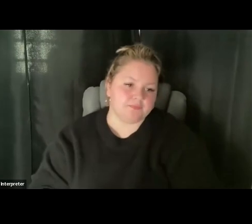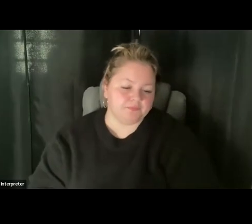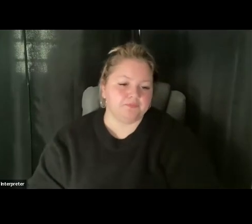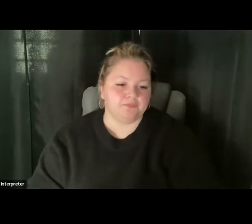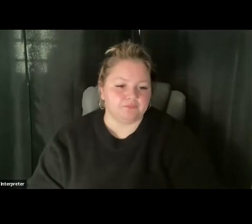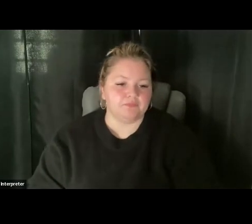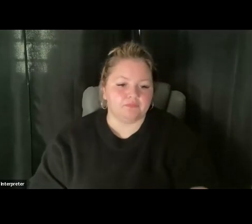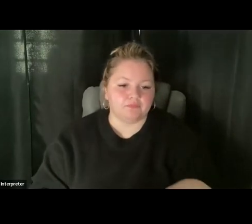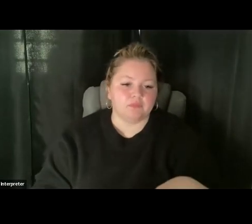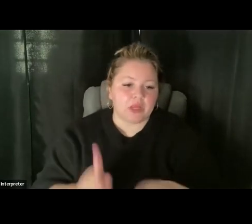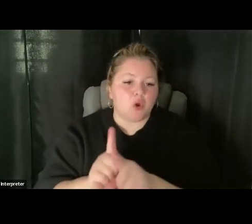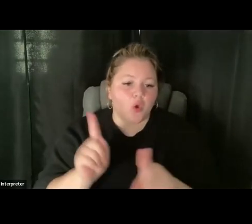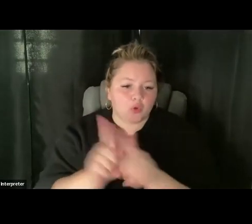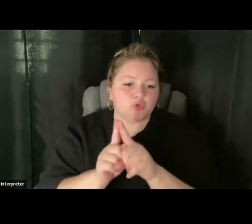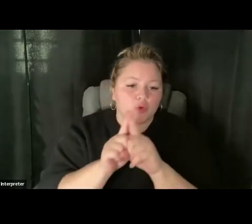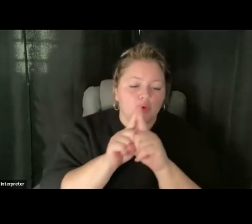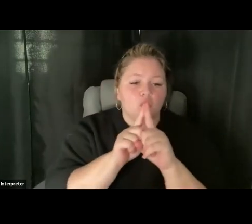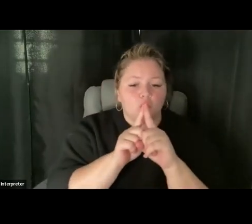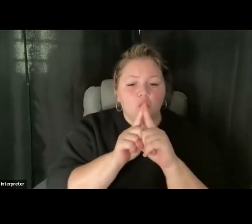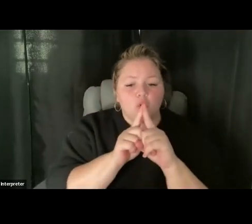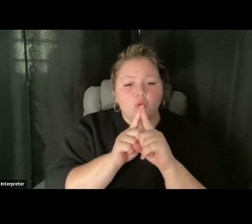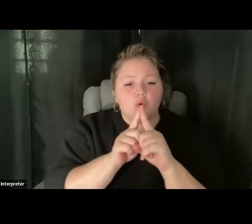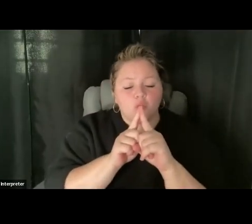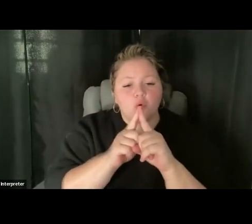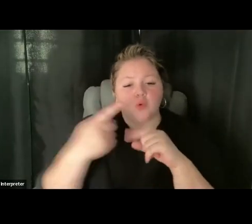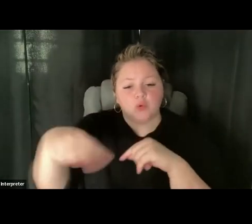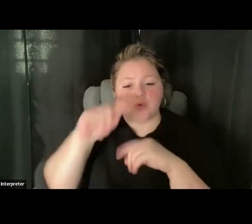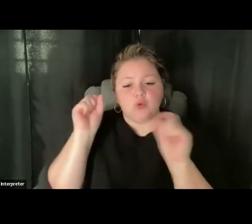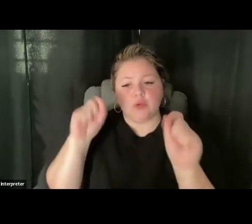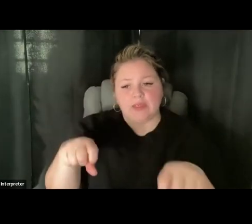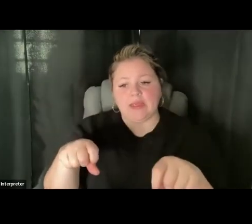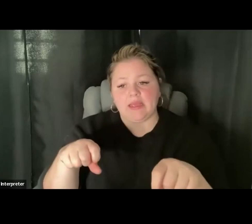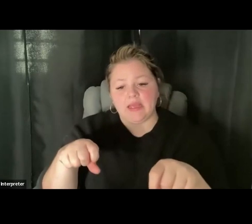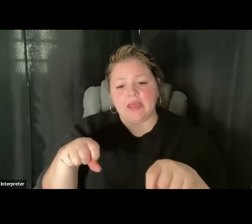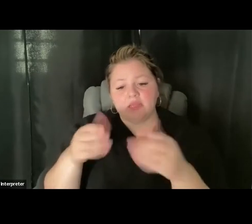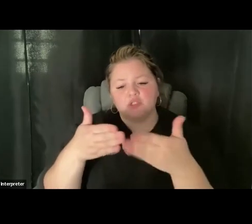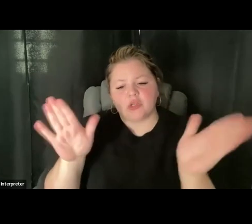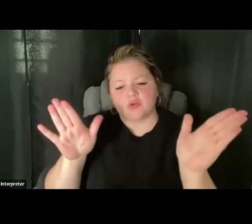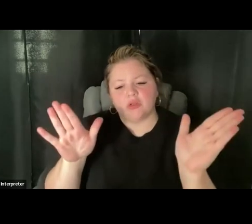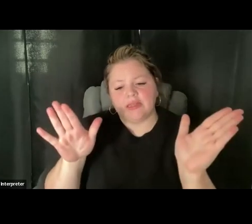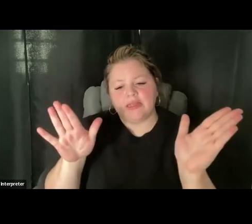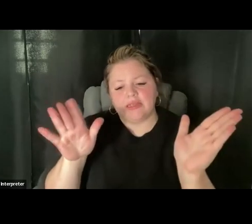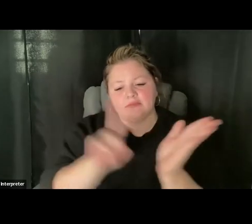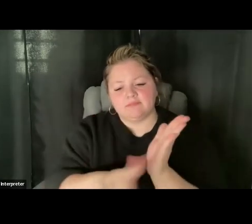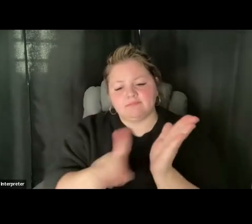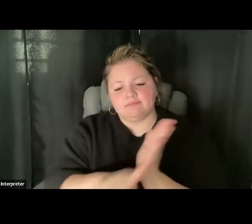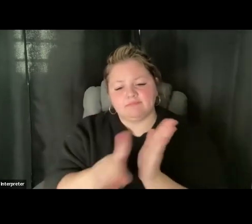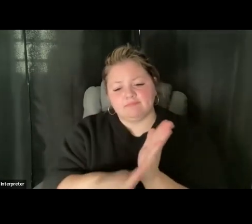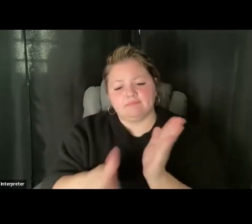And also, you can look, you can generally, you can generally look that up through your